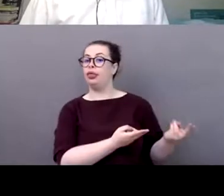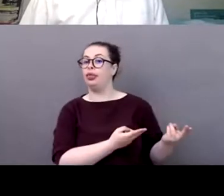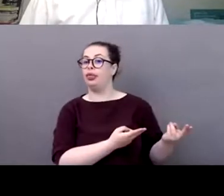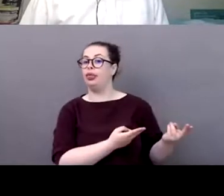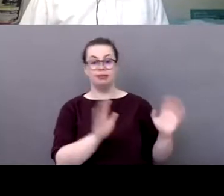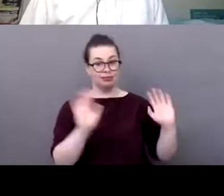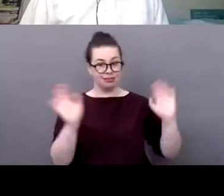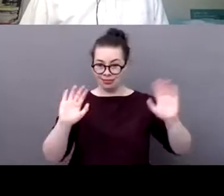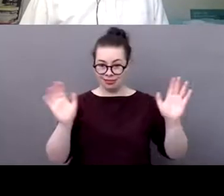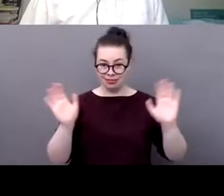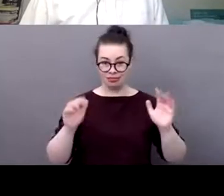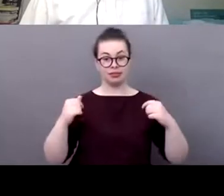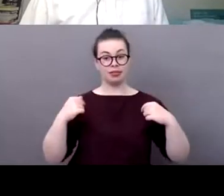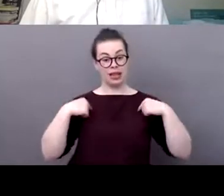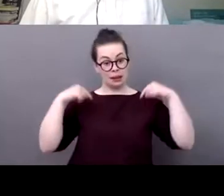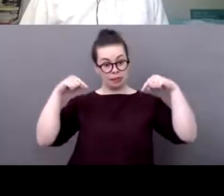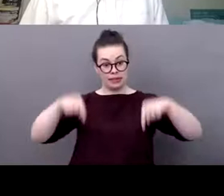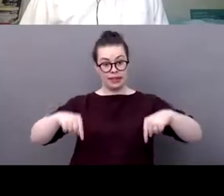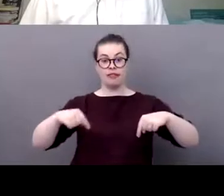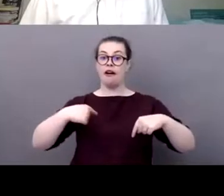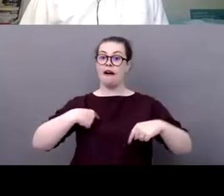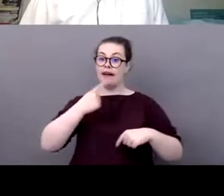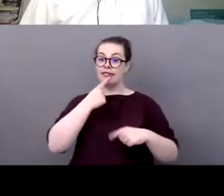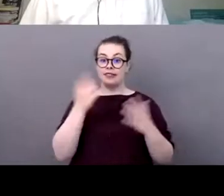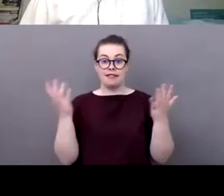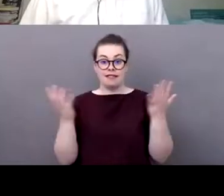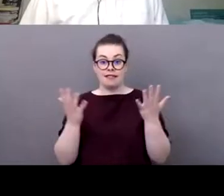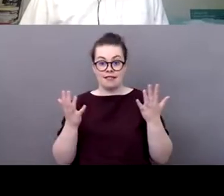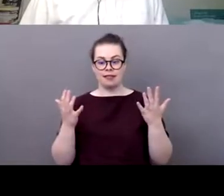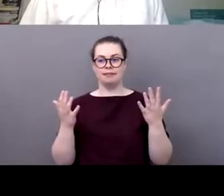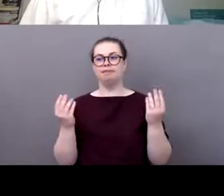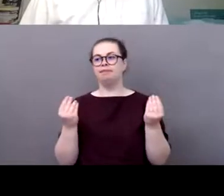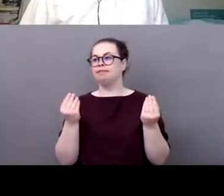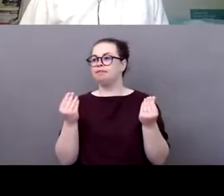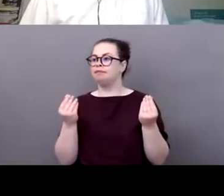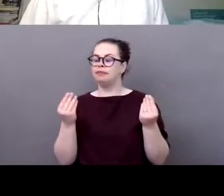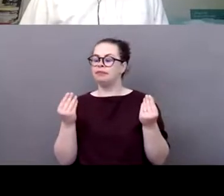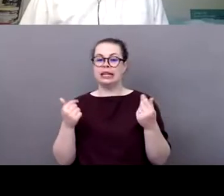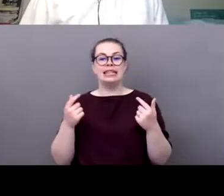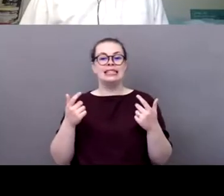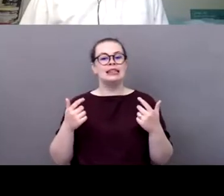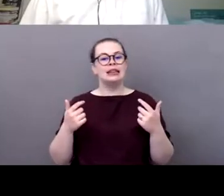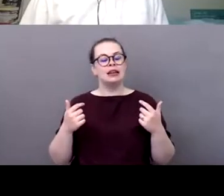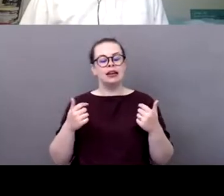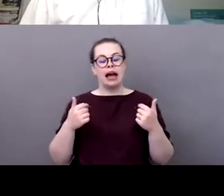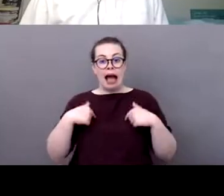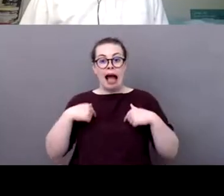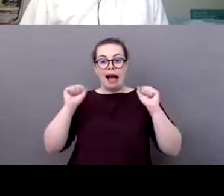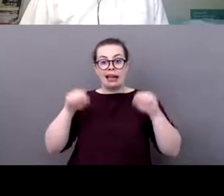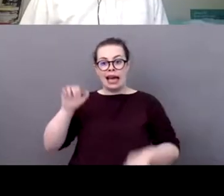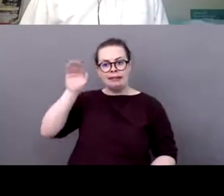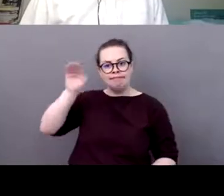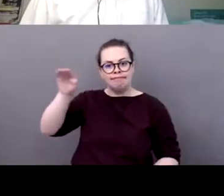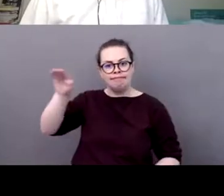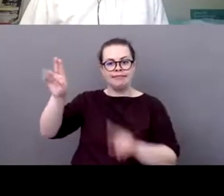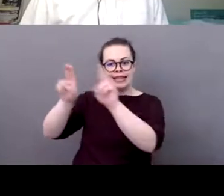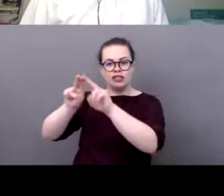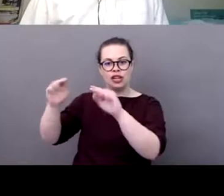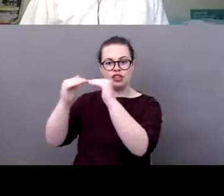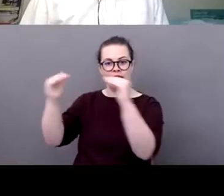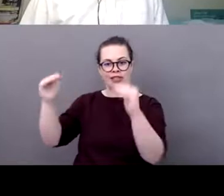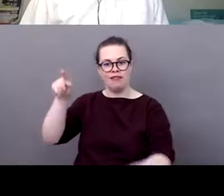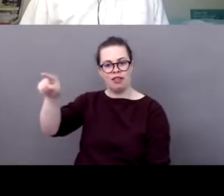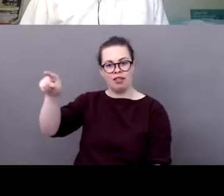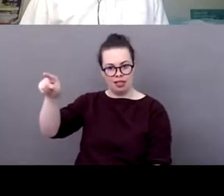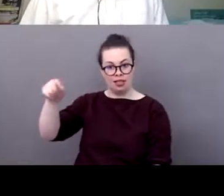only reach out to the you know for me it's easy to reach out to the international federations and then ask them to reach out to the regional